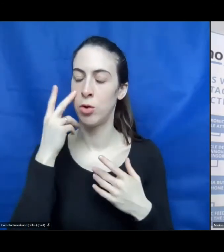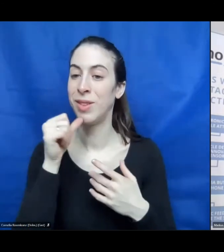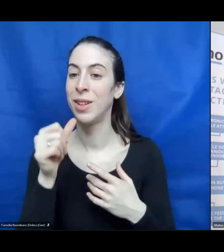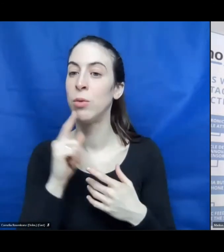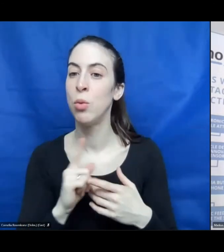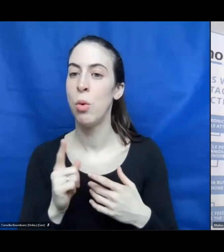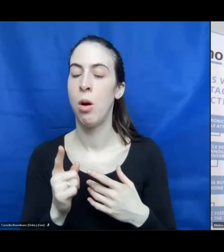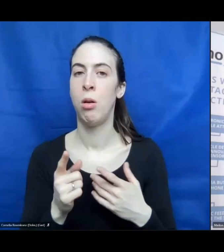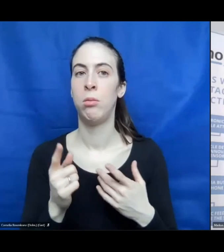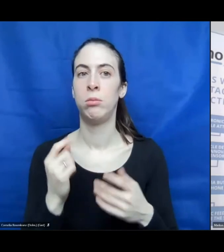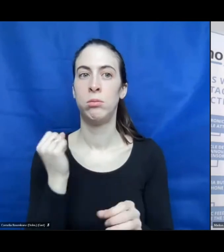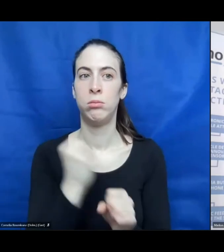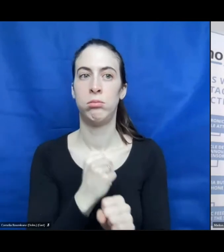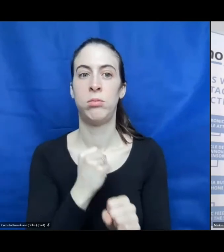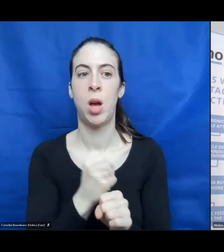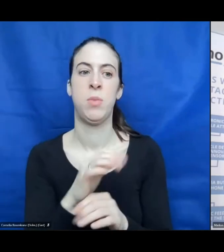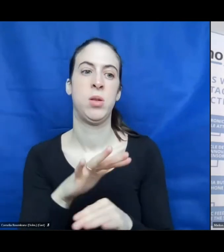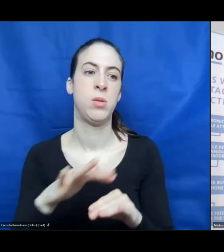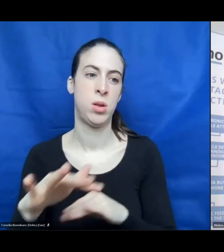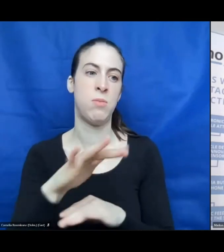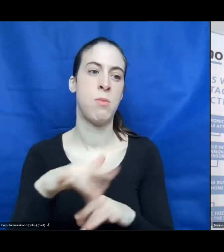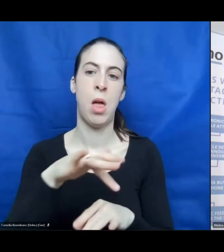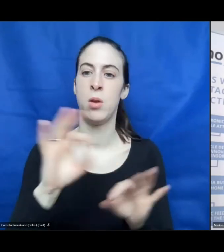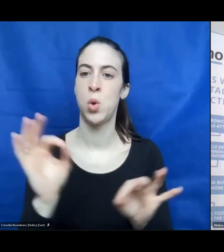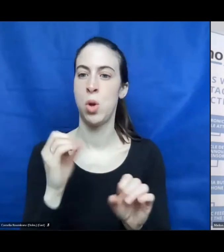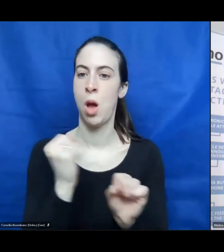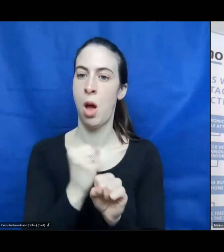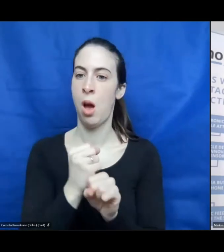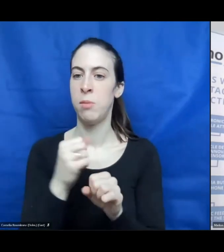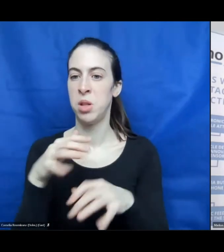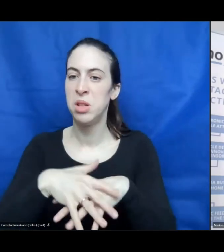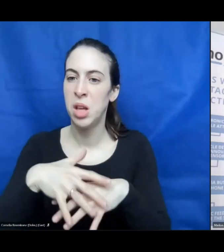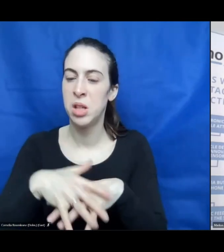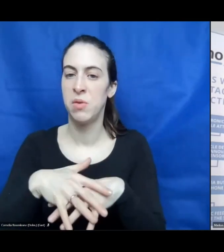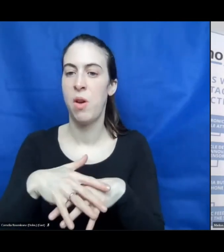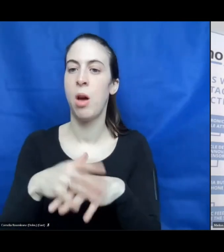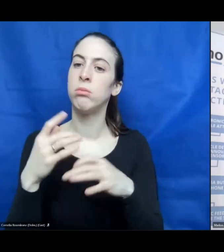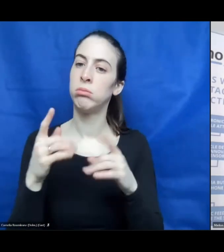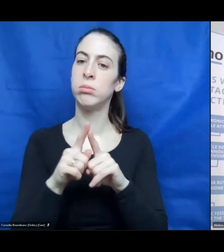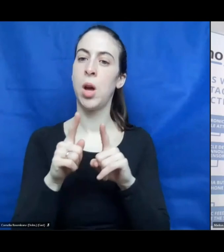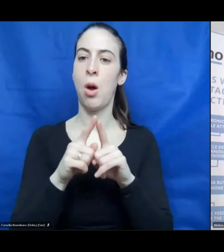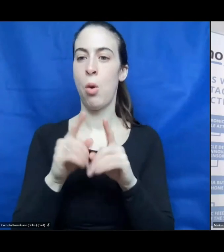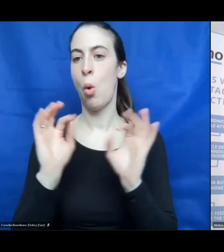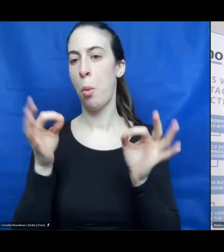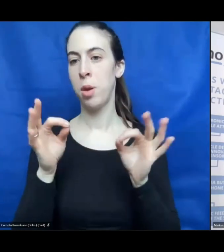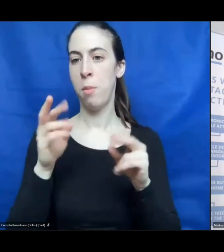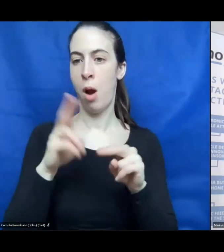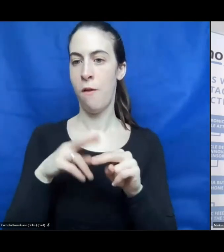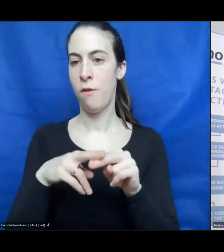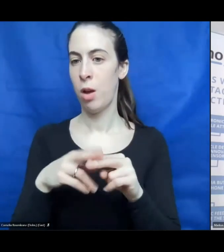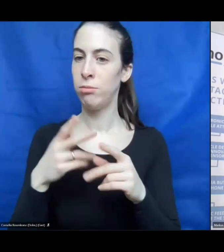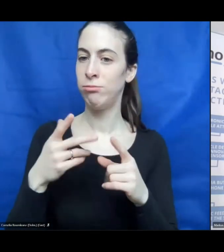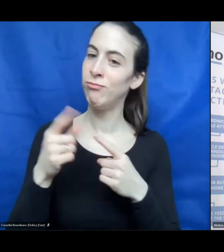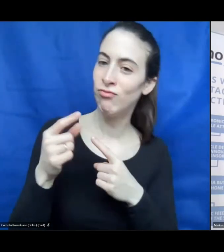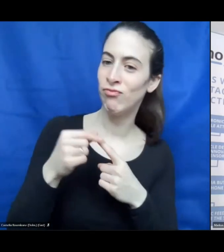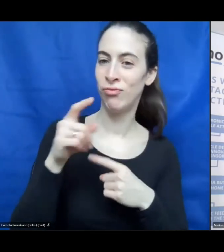working place or a working network. It should be also, yeah, making fun. So,